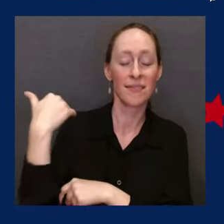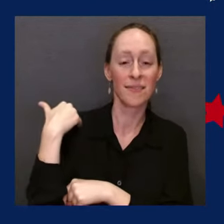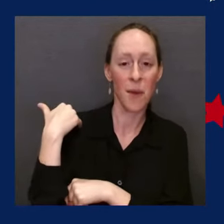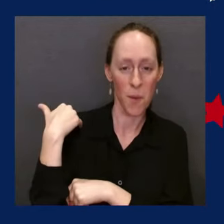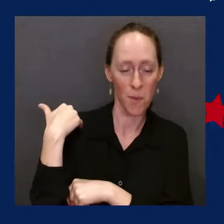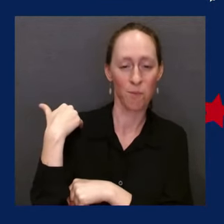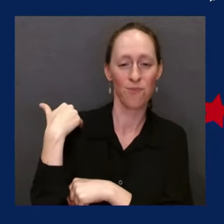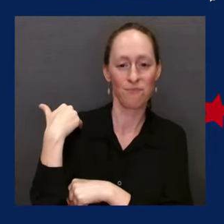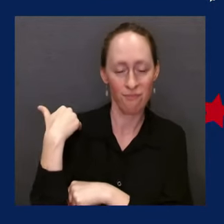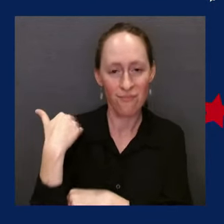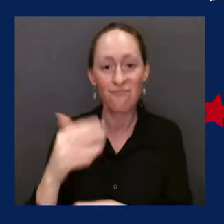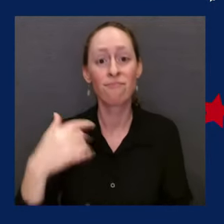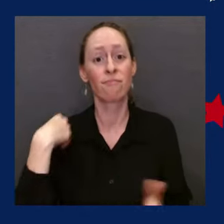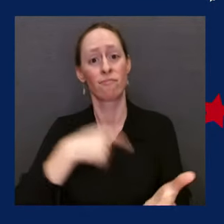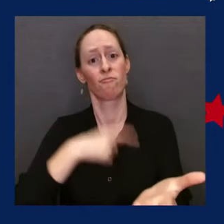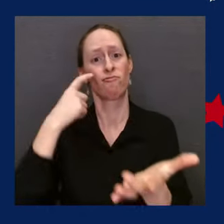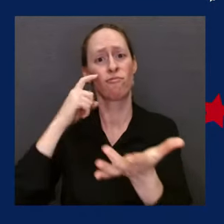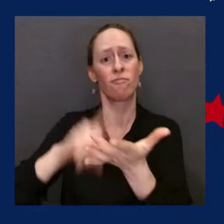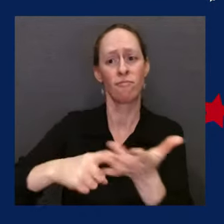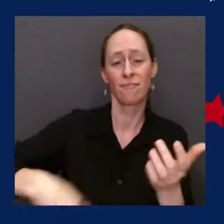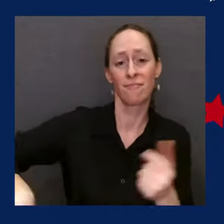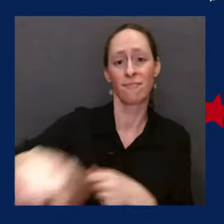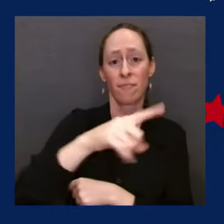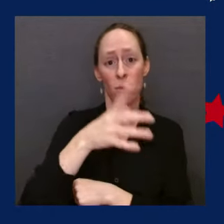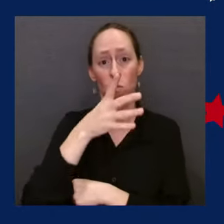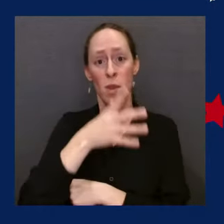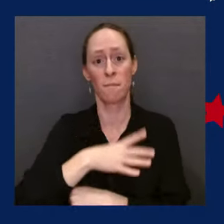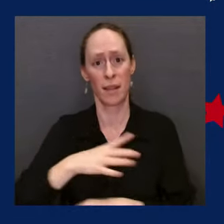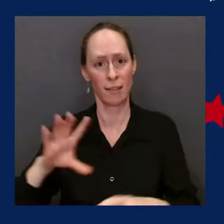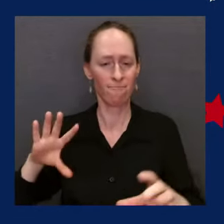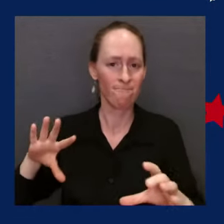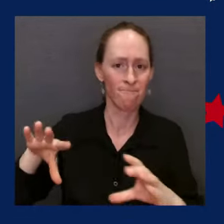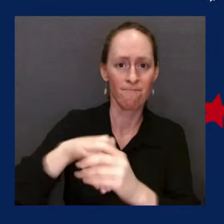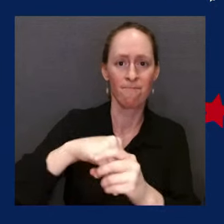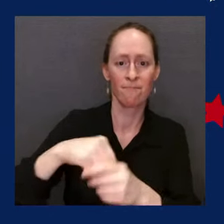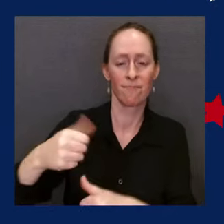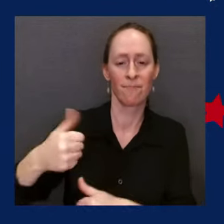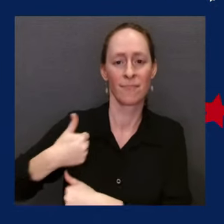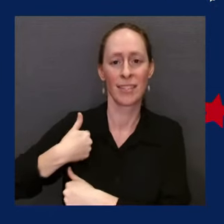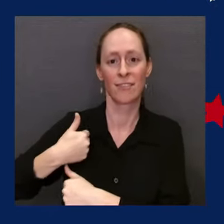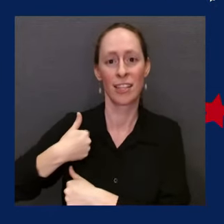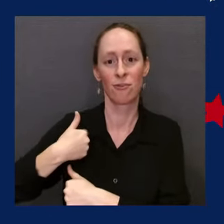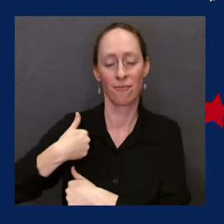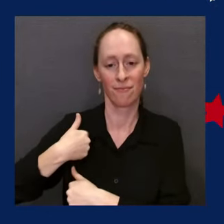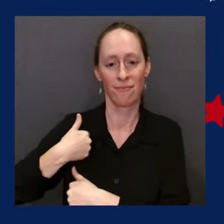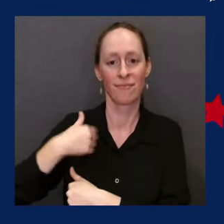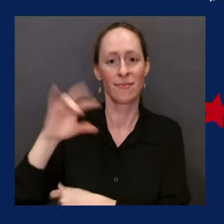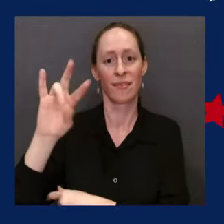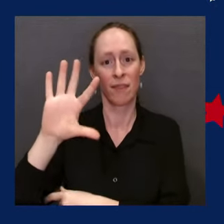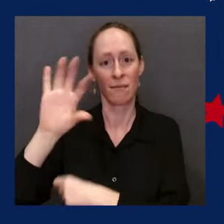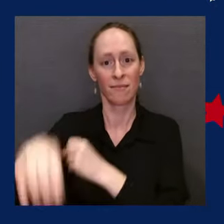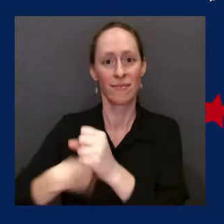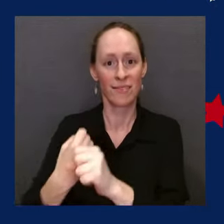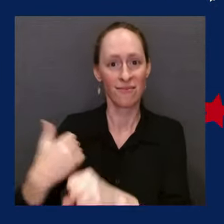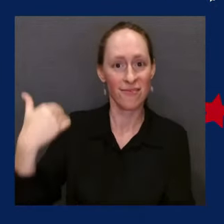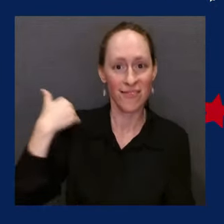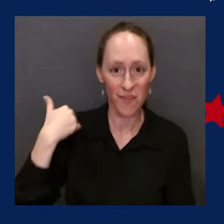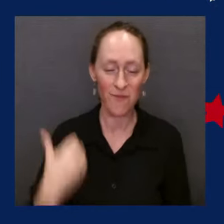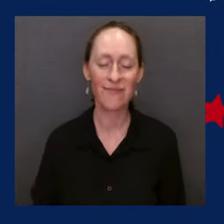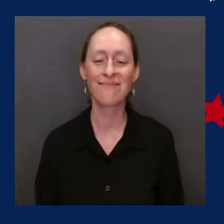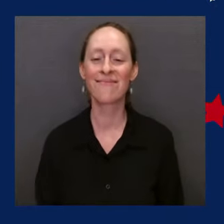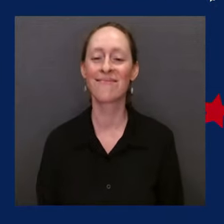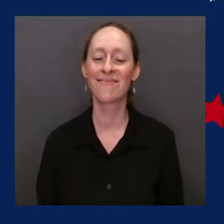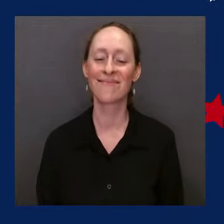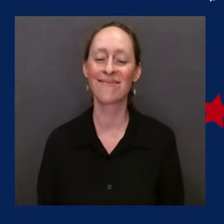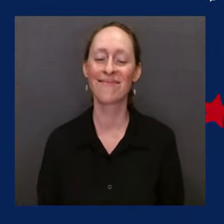I've the great honor of appointing some military commanders, haven't I, that are women? The Right. The Yeah. A